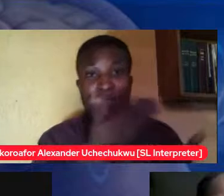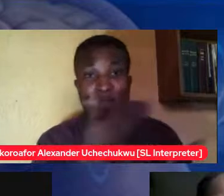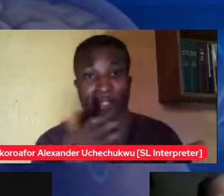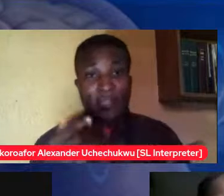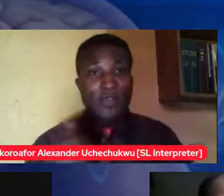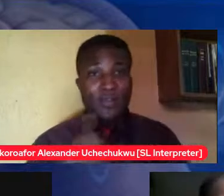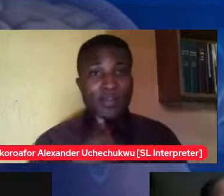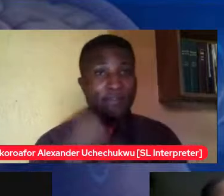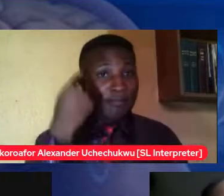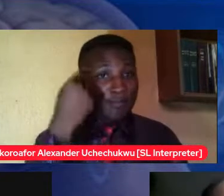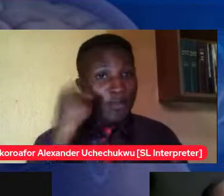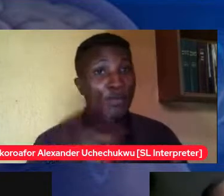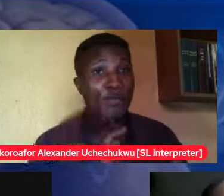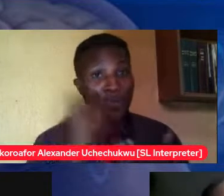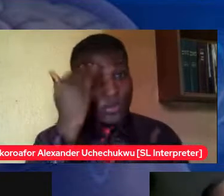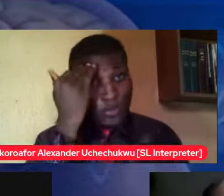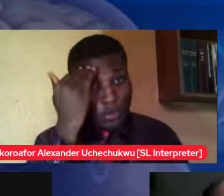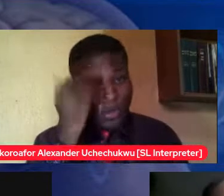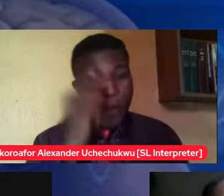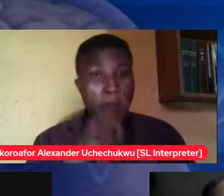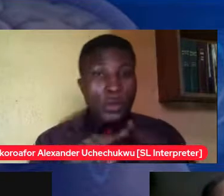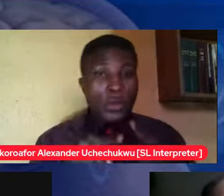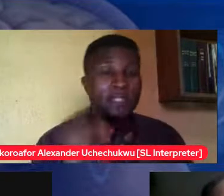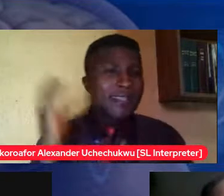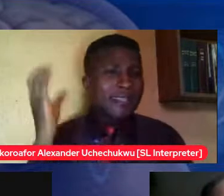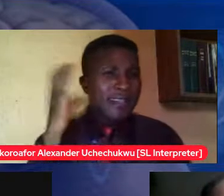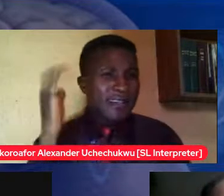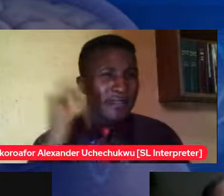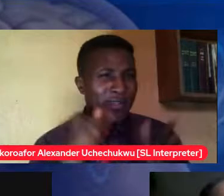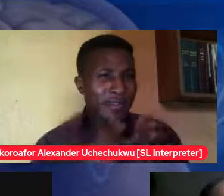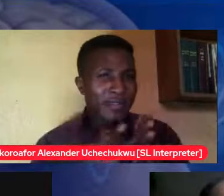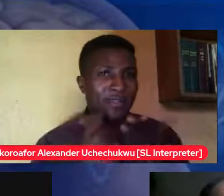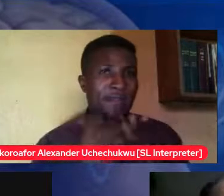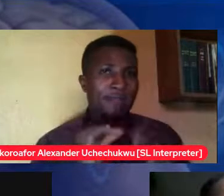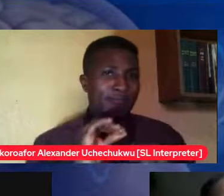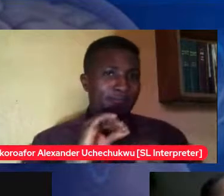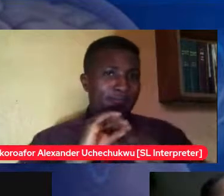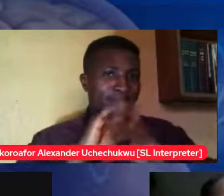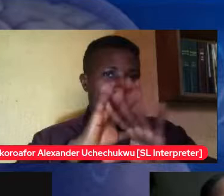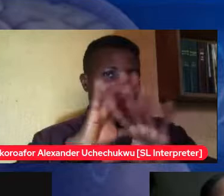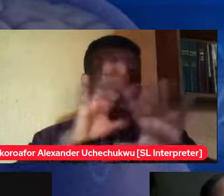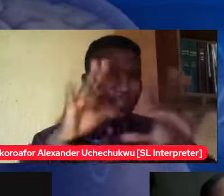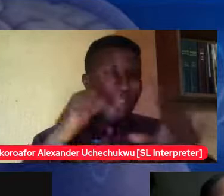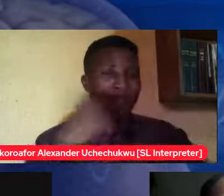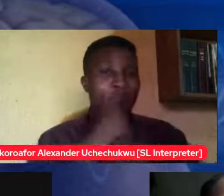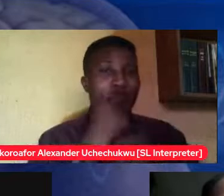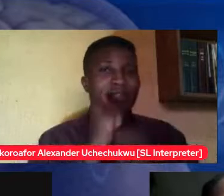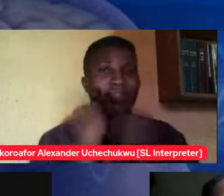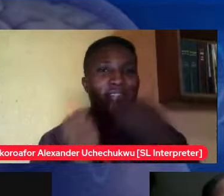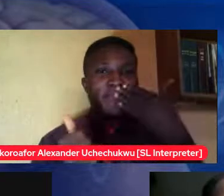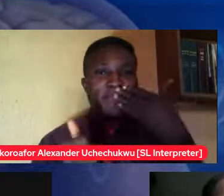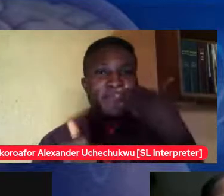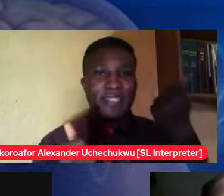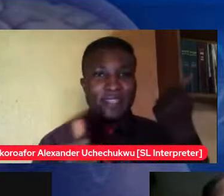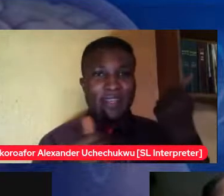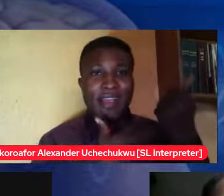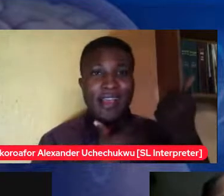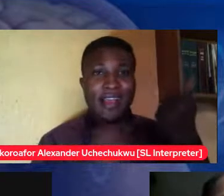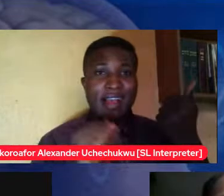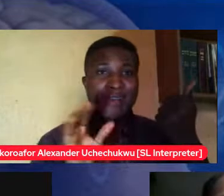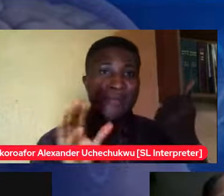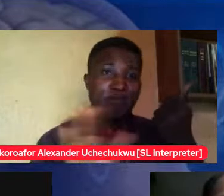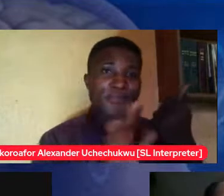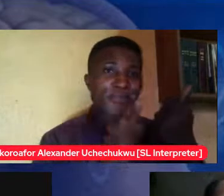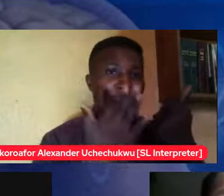real like first hand drives it home better you know and you're thinking you know all we're